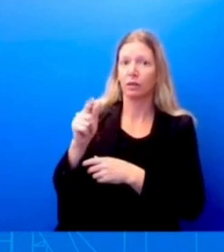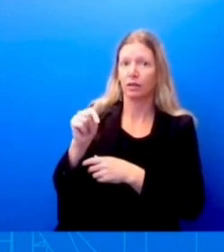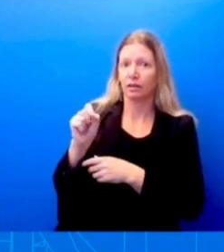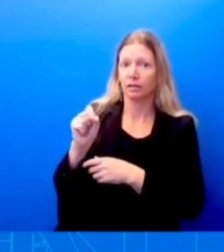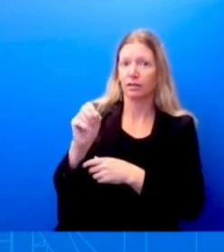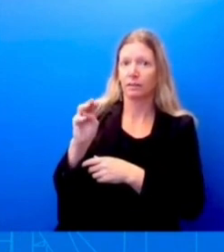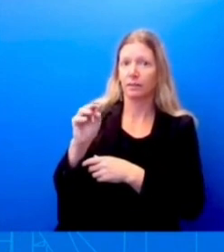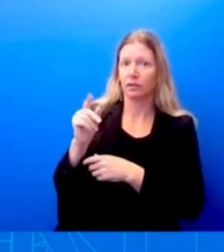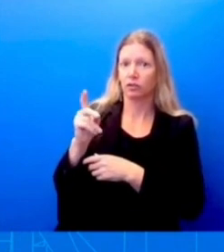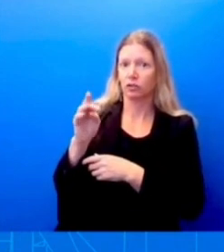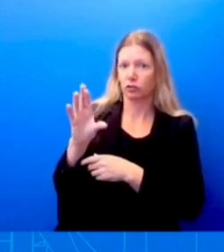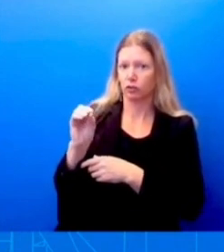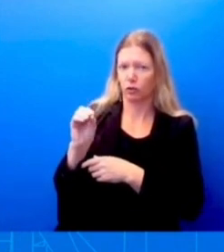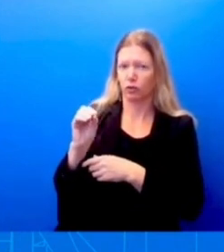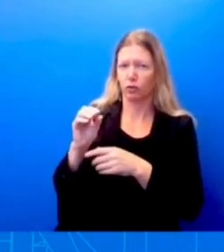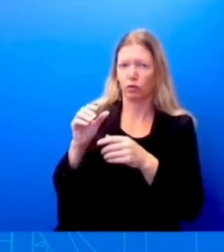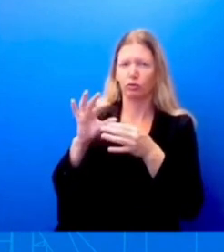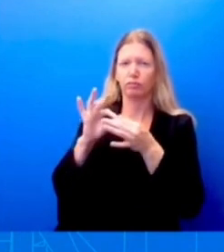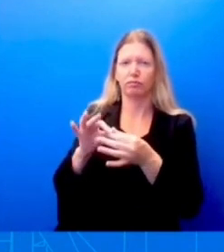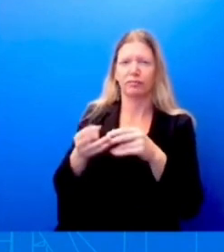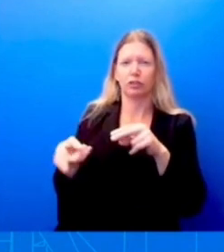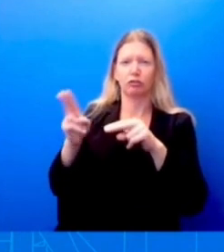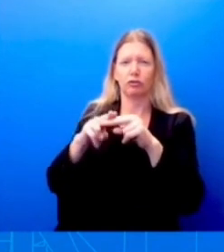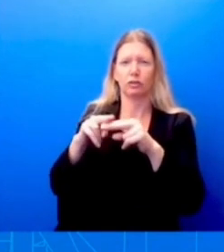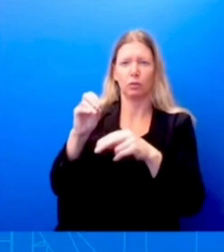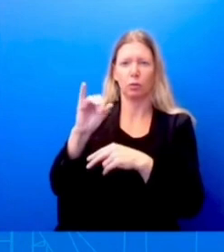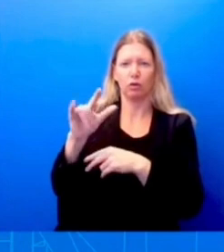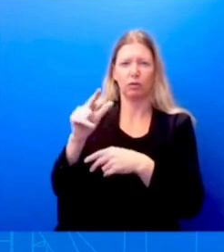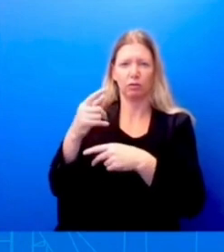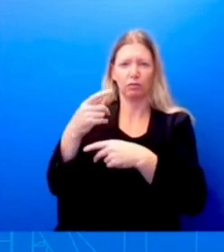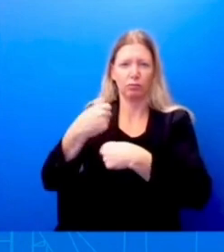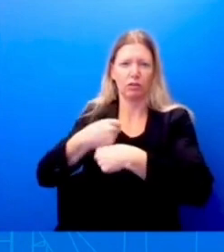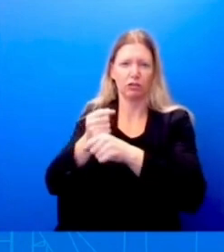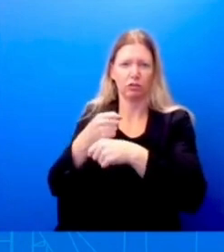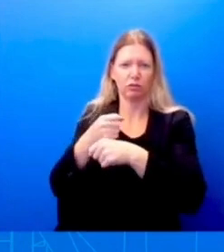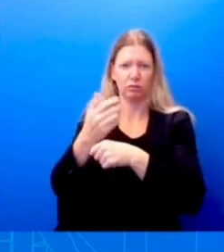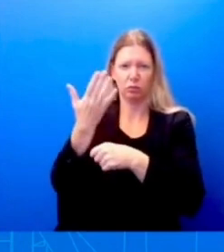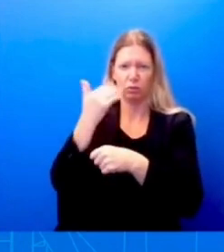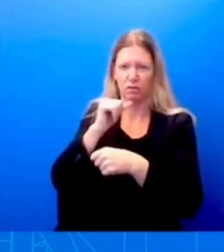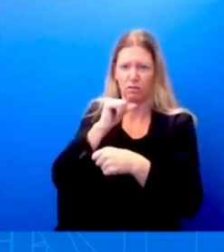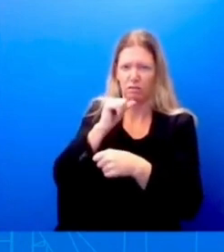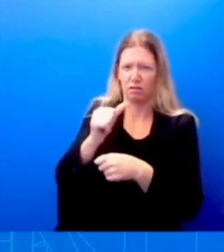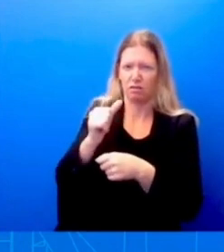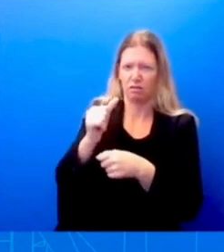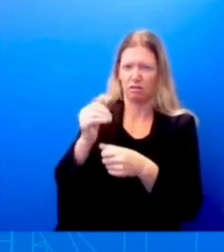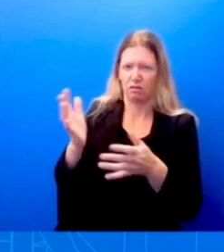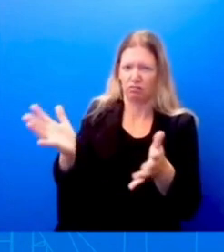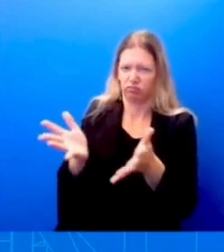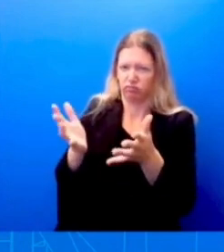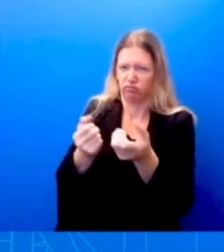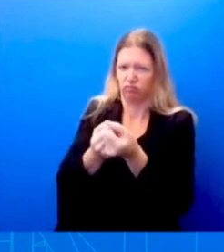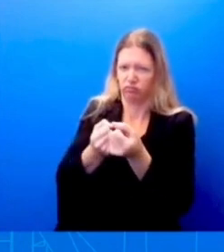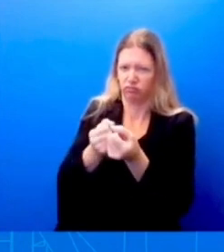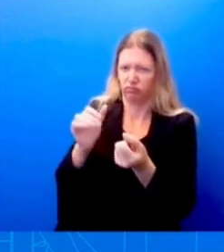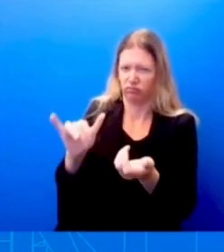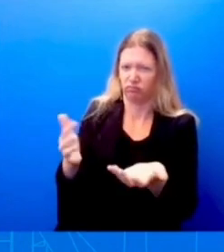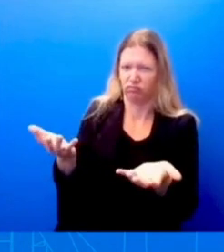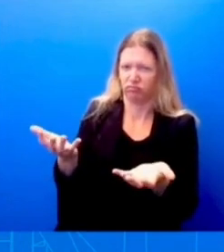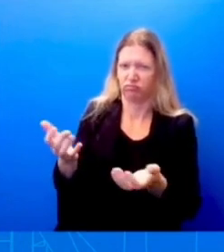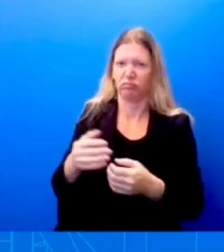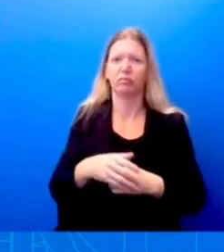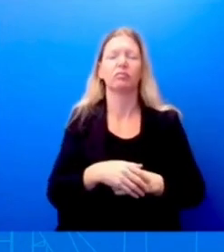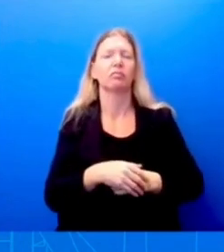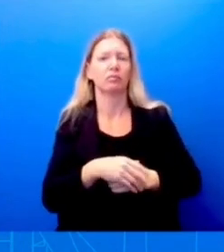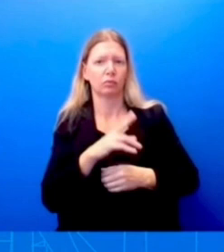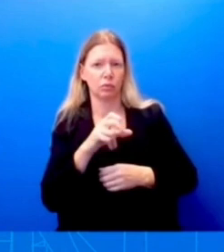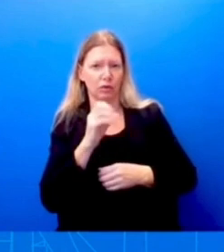here in the U.S. for oil production? So a couple of things. So we continue, the U.S. is going to continue to work to support the restoration